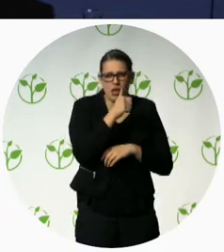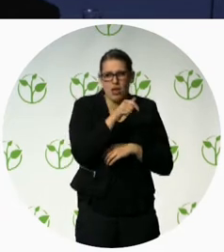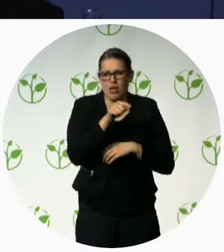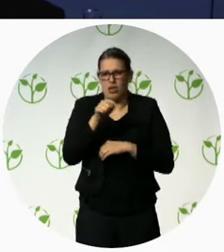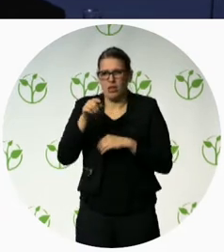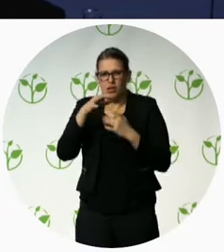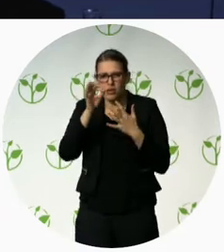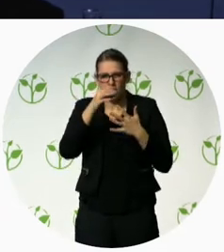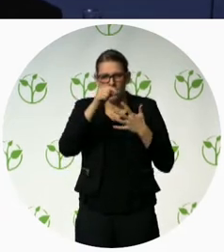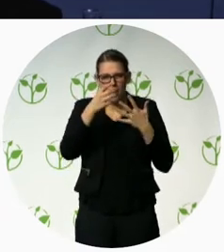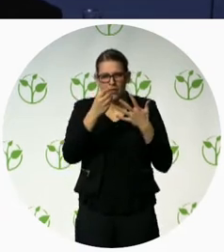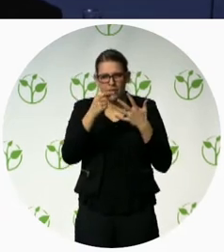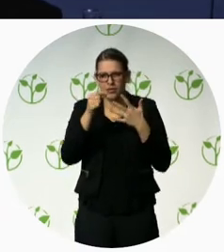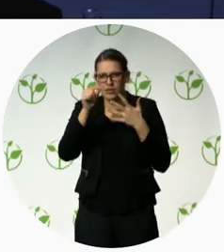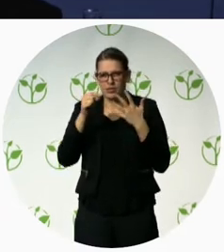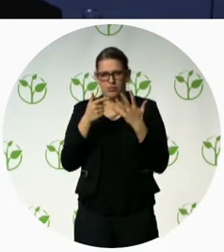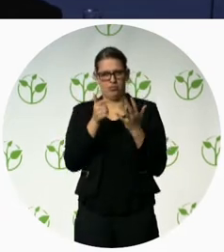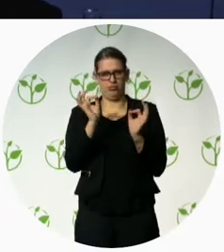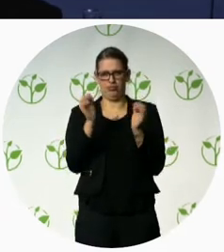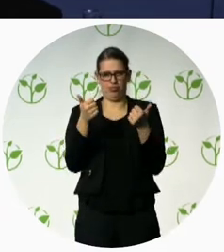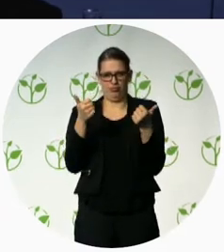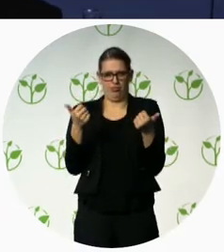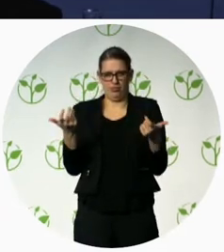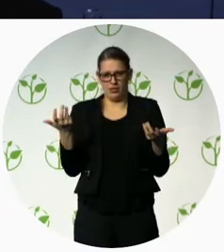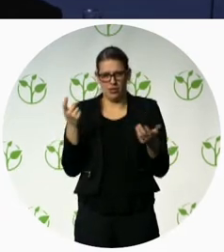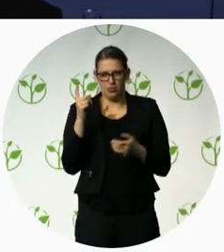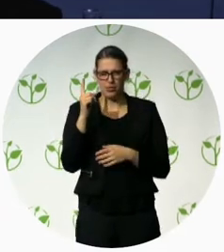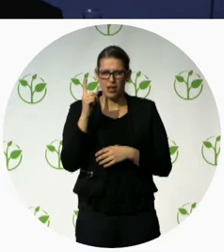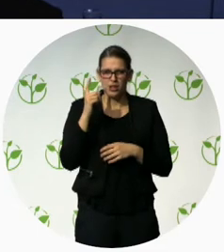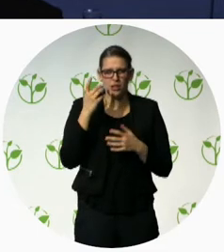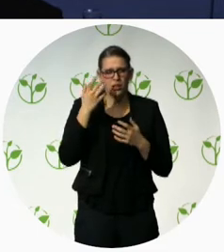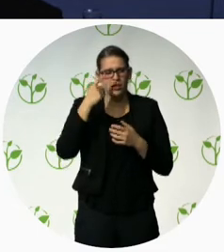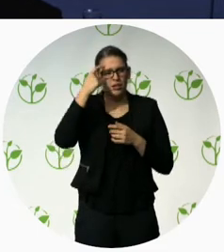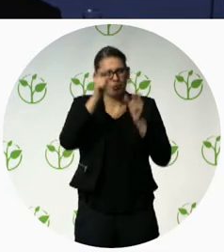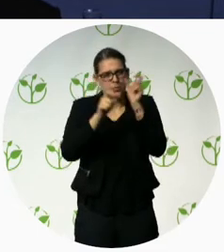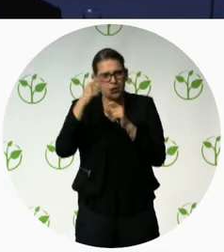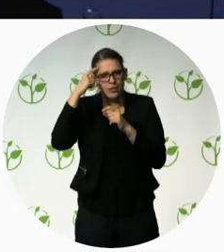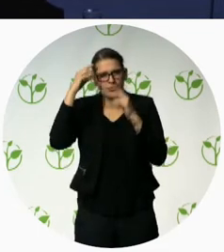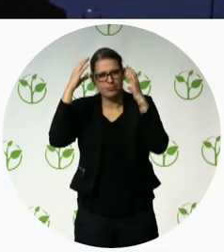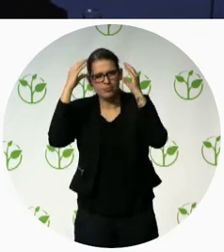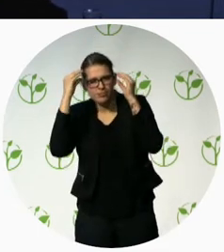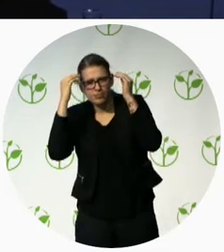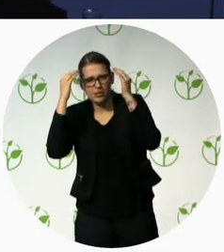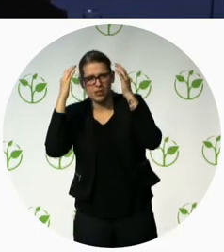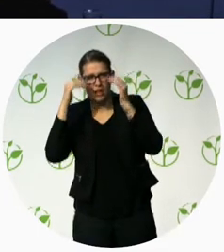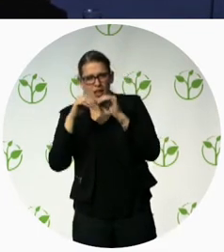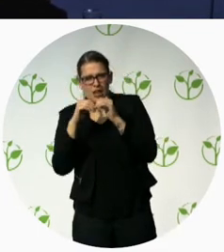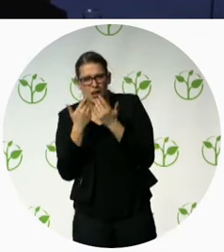about the issue of persons with intellectual disability who don't have their own voice